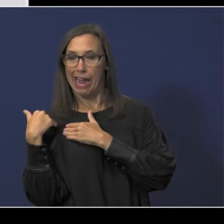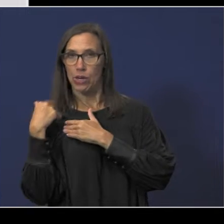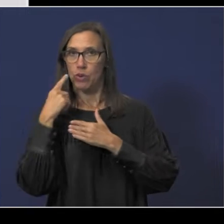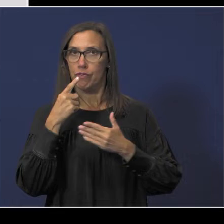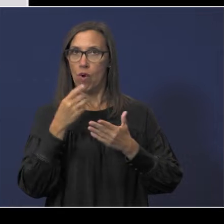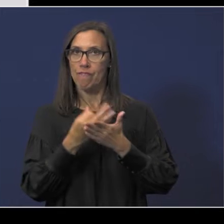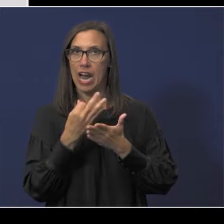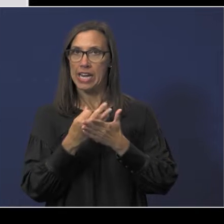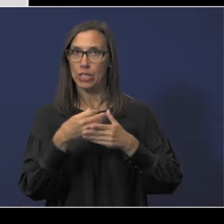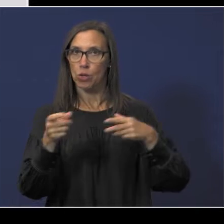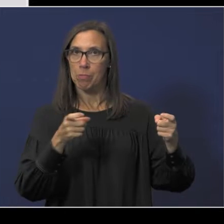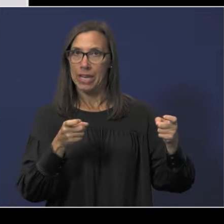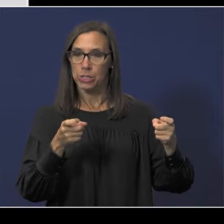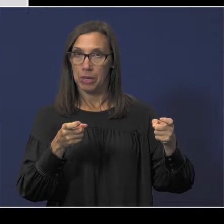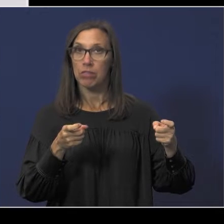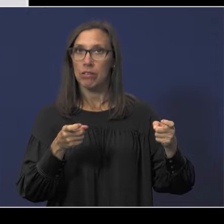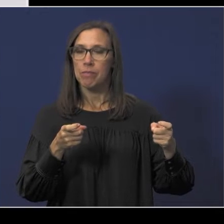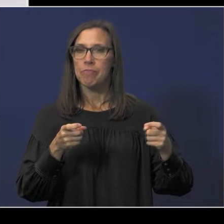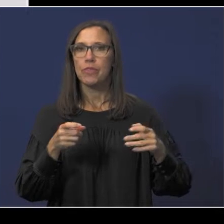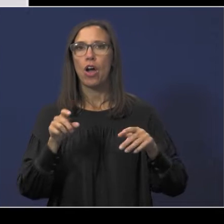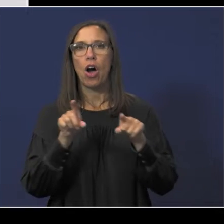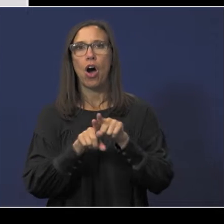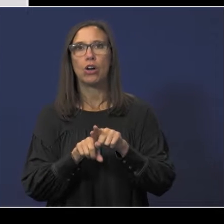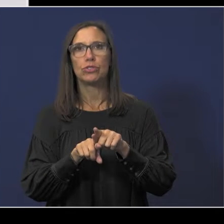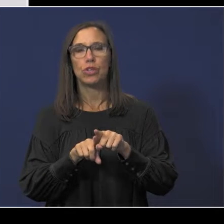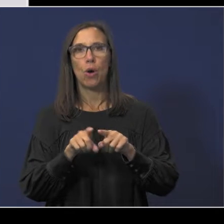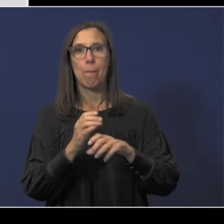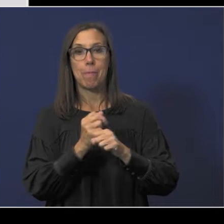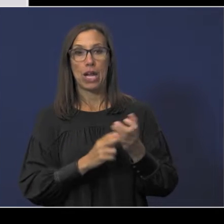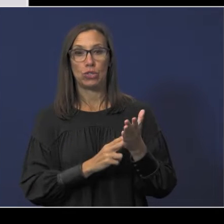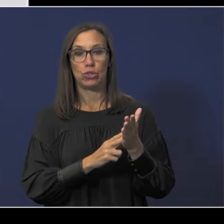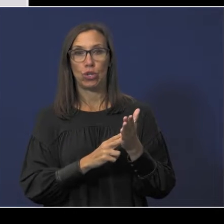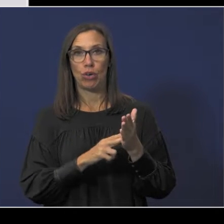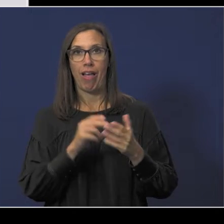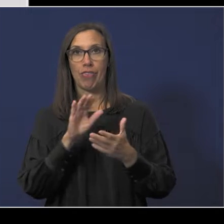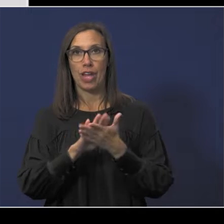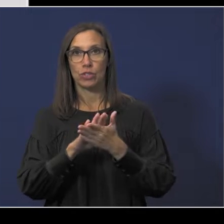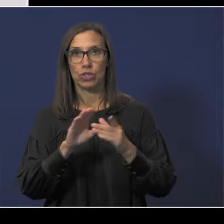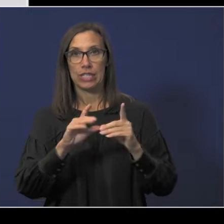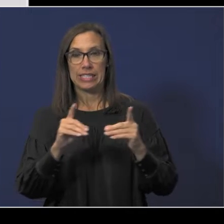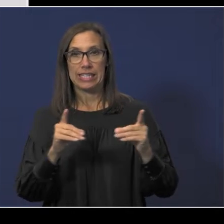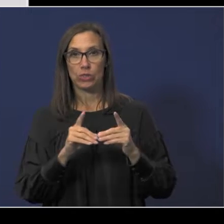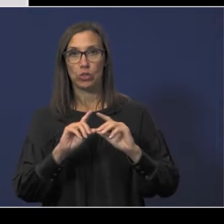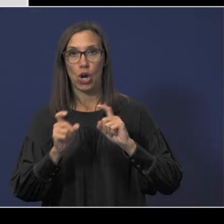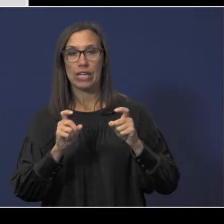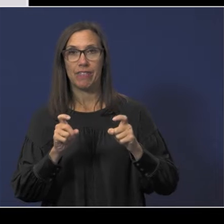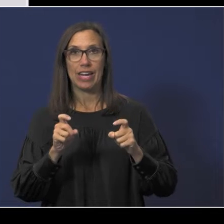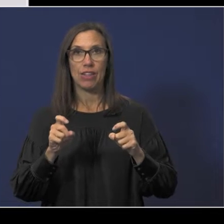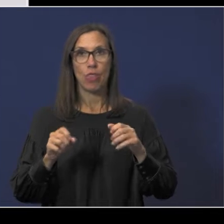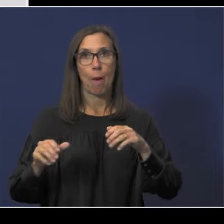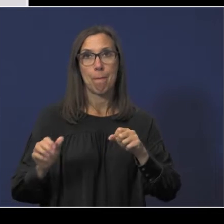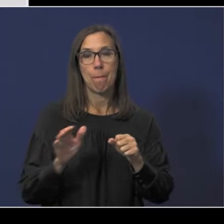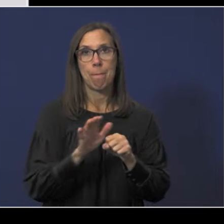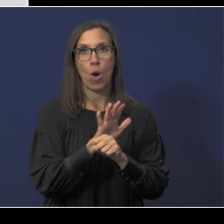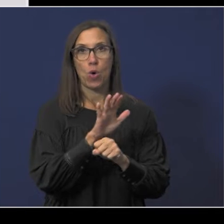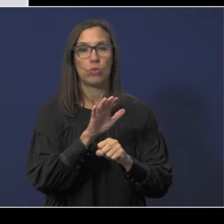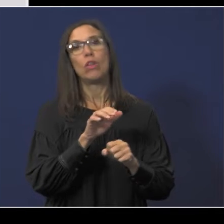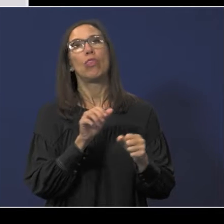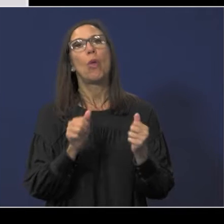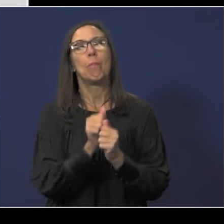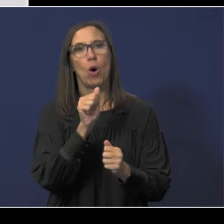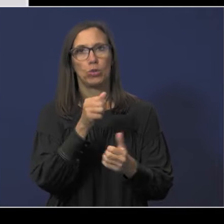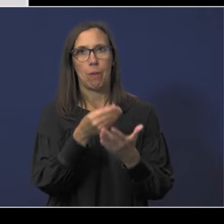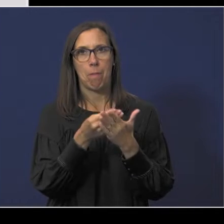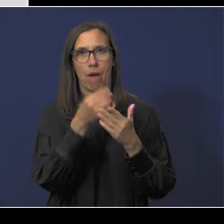management practices. It also ensures that districts are providing maximum allocation for instruction and evaluates the quality of